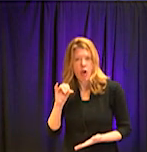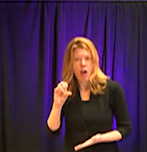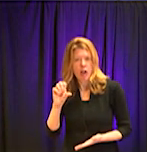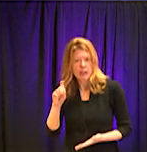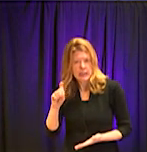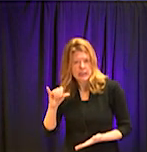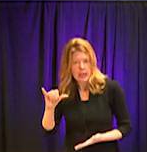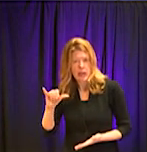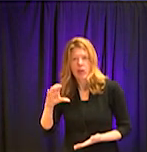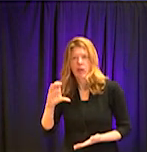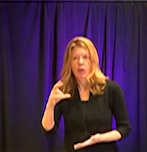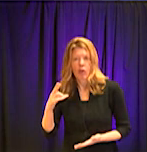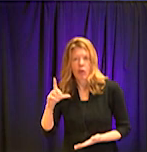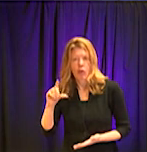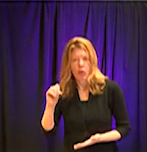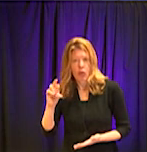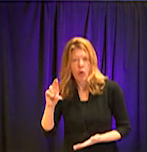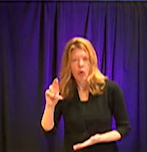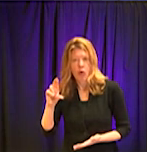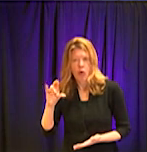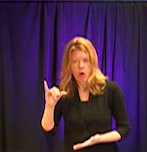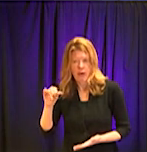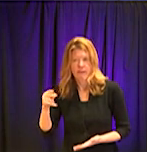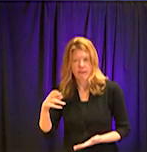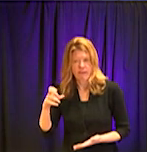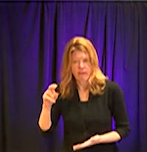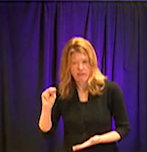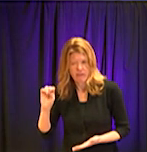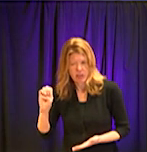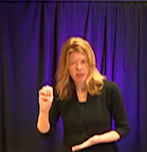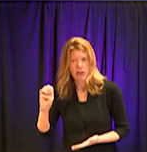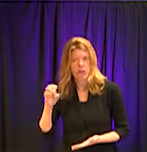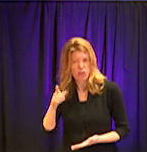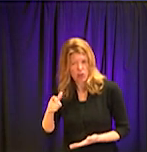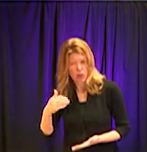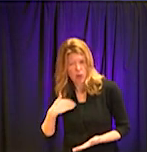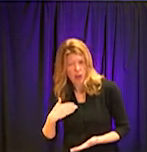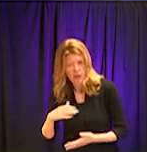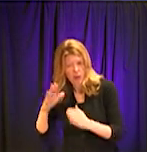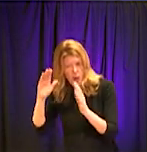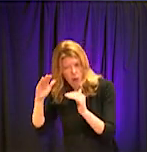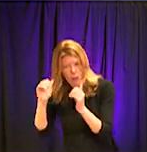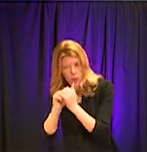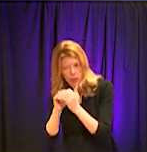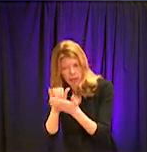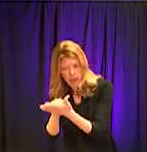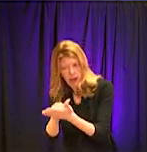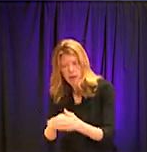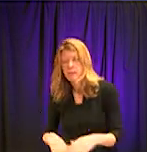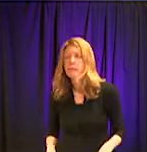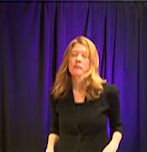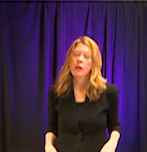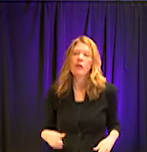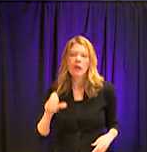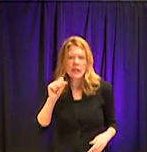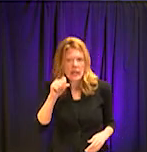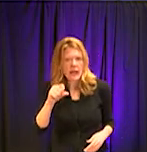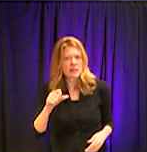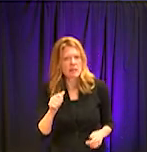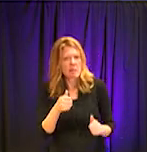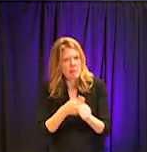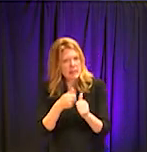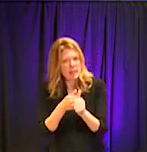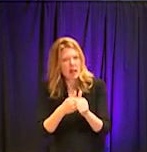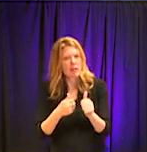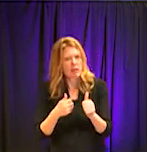What, what do you know? And you know, do you, do you have a lot of hope in that? I have hope for anything right now, but this is a drug apparently that they